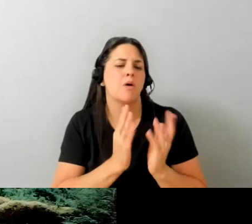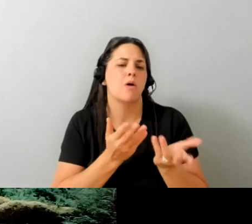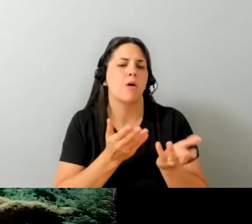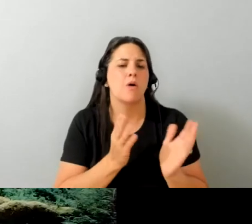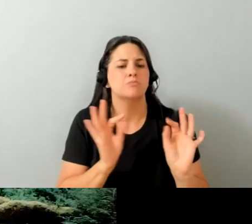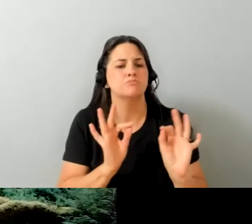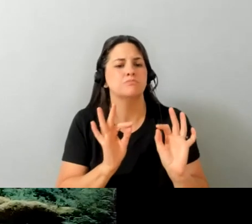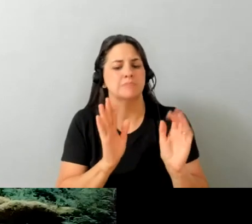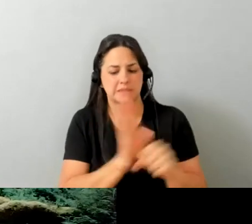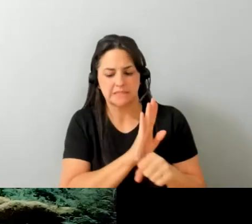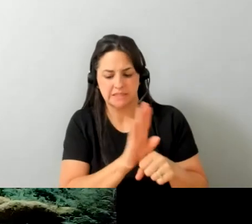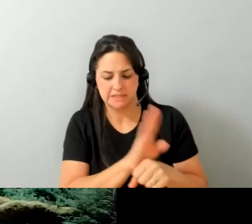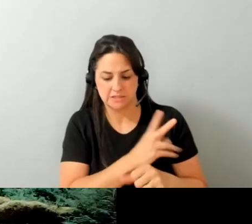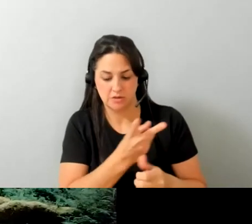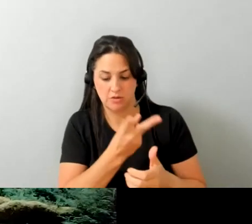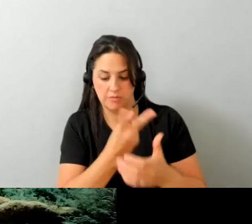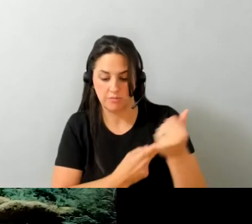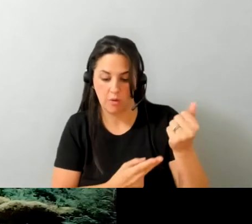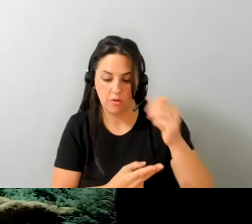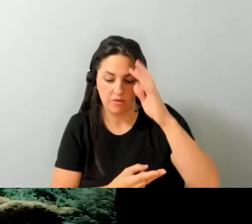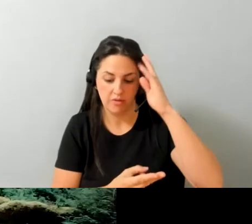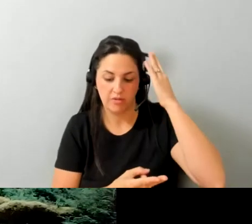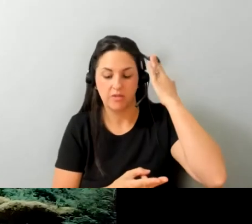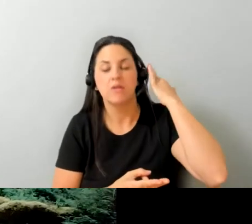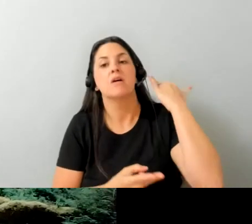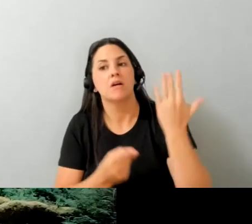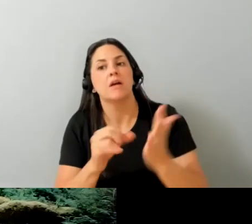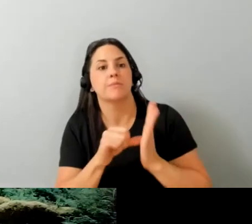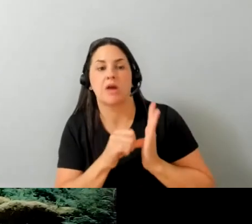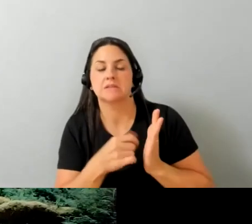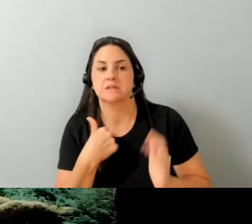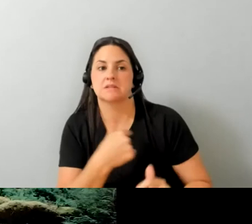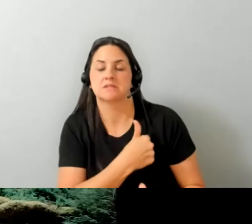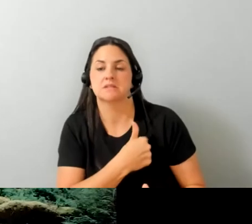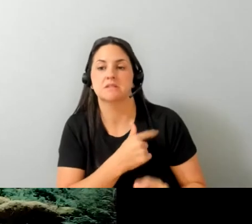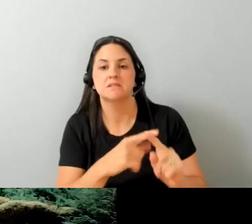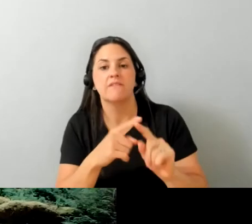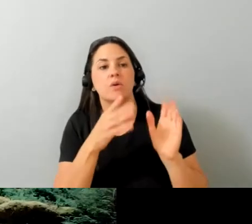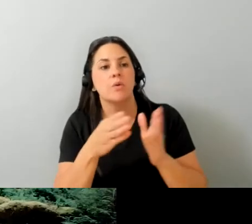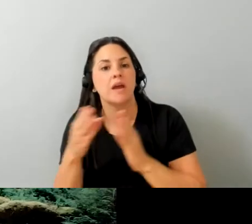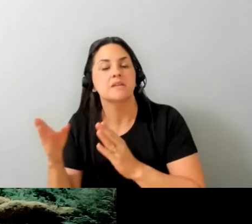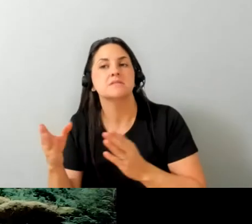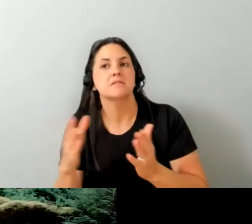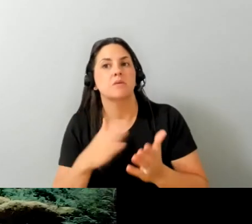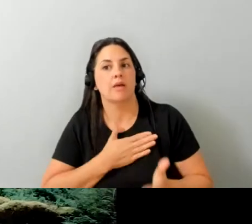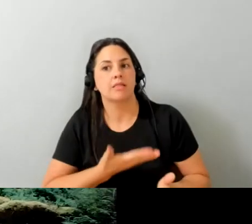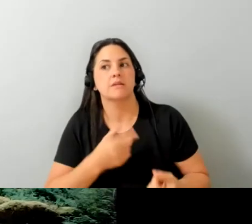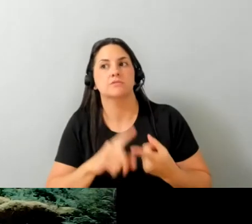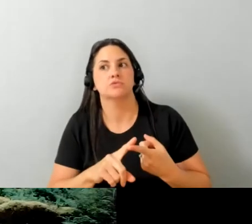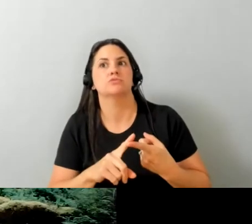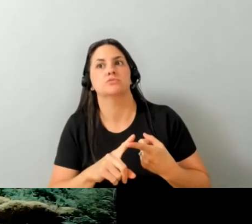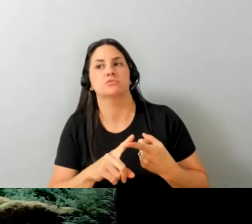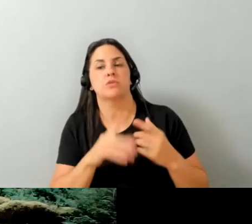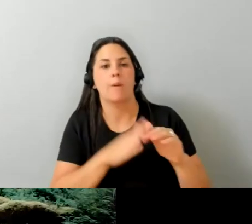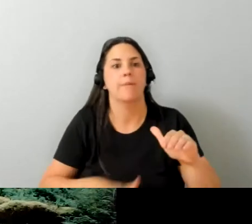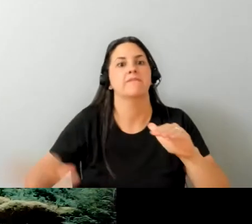both have have really impressed us in ways uh of just being willing to uh go above and beyond and